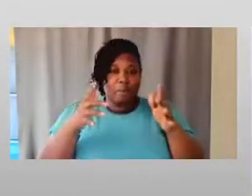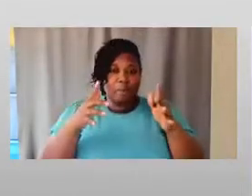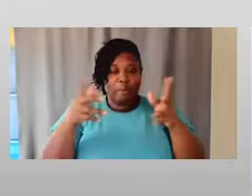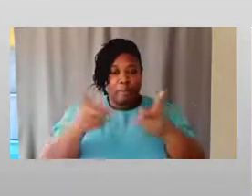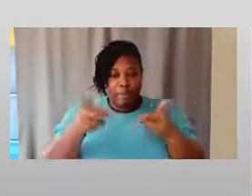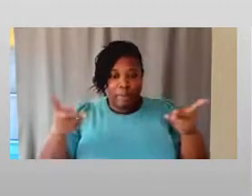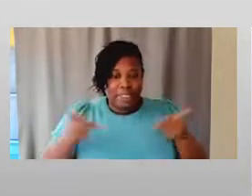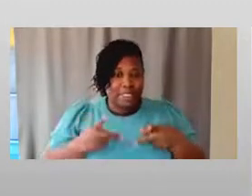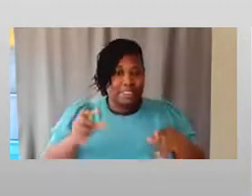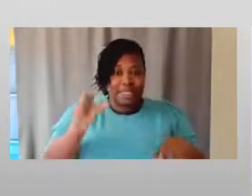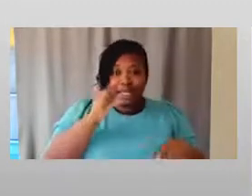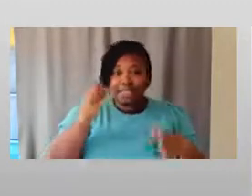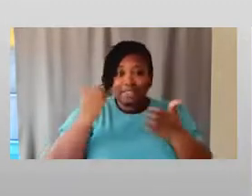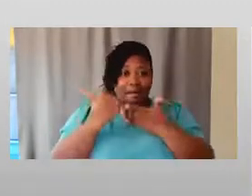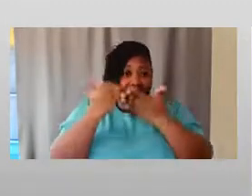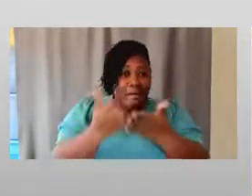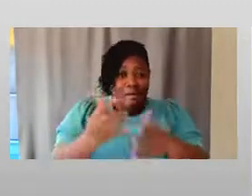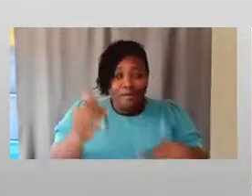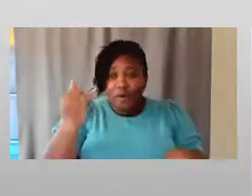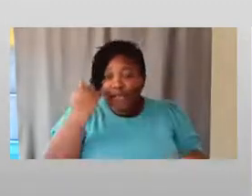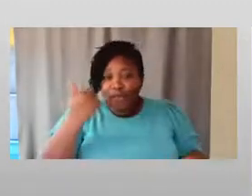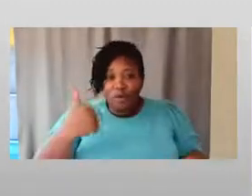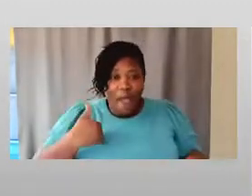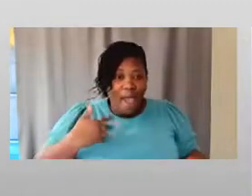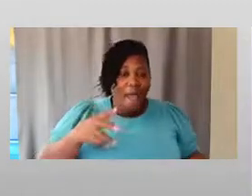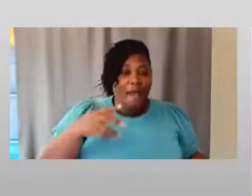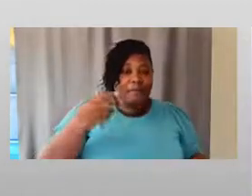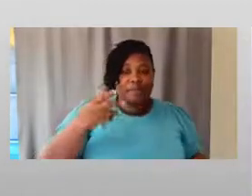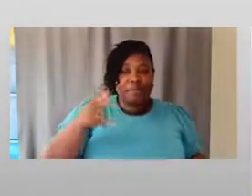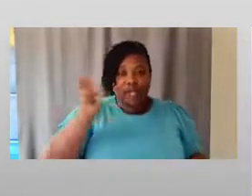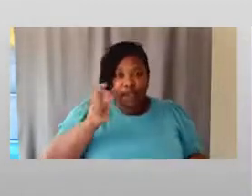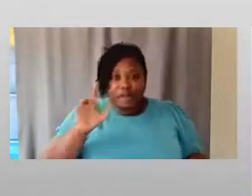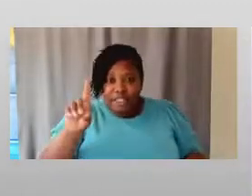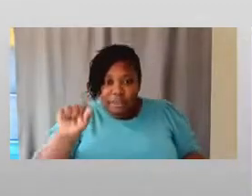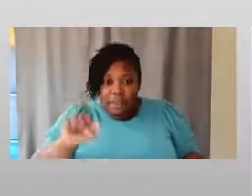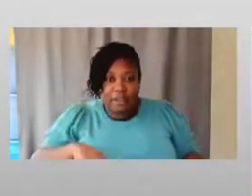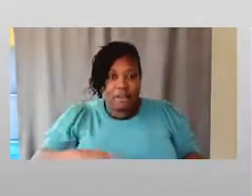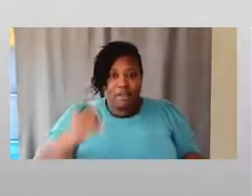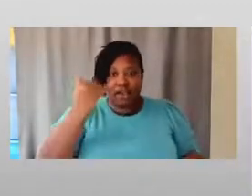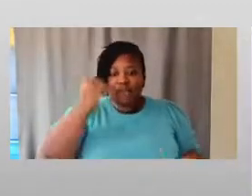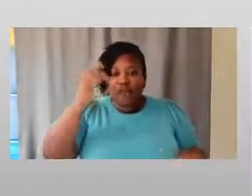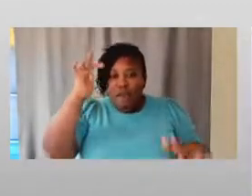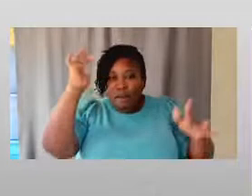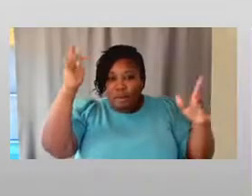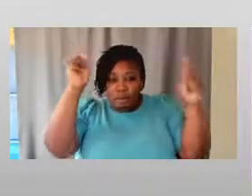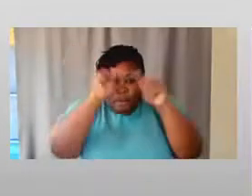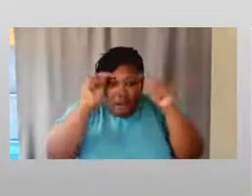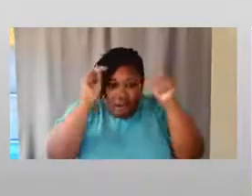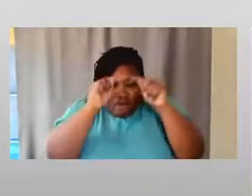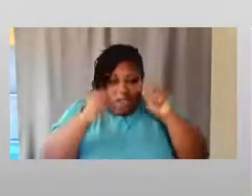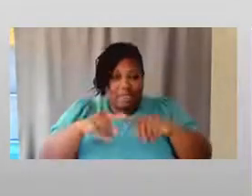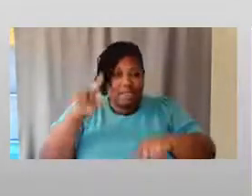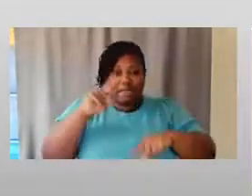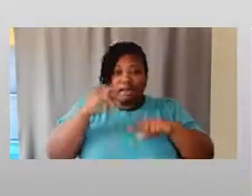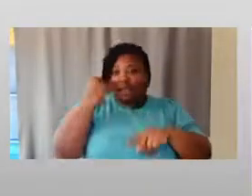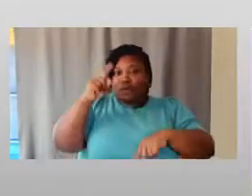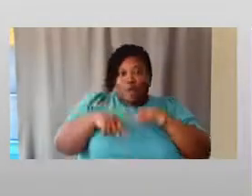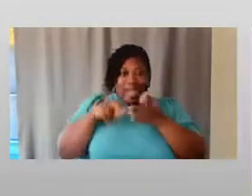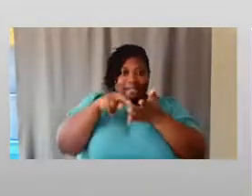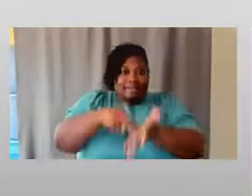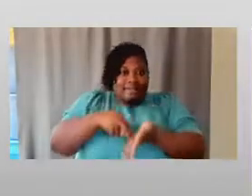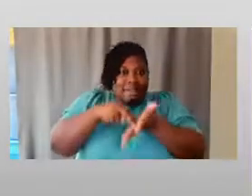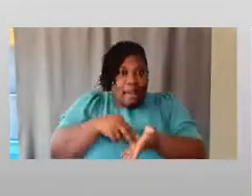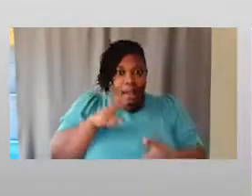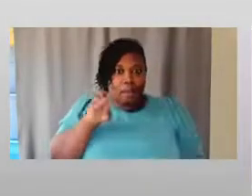have a hearing disability, if you get migraines, if you can't stand at the bar. There's so many different reasons. And, like,